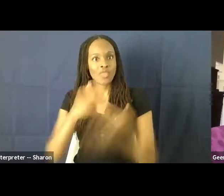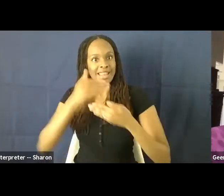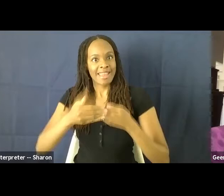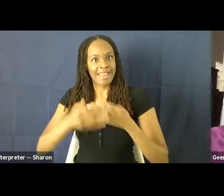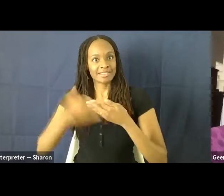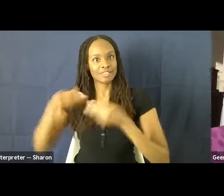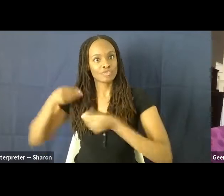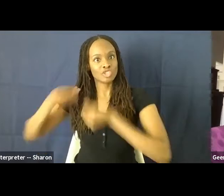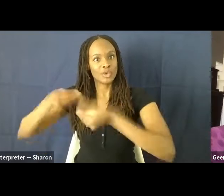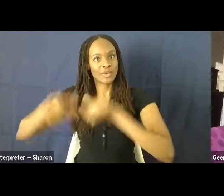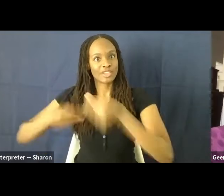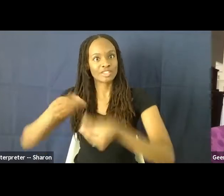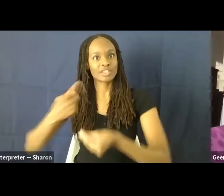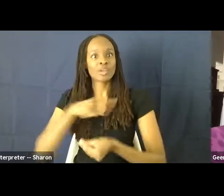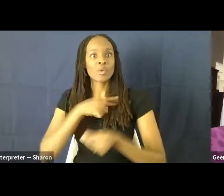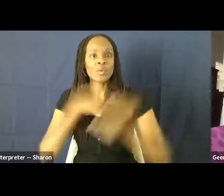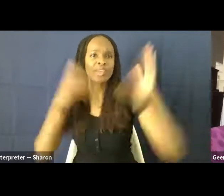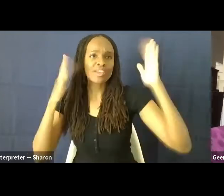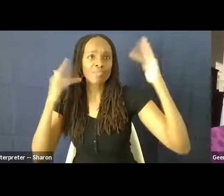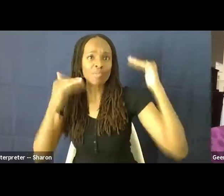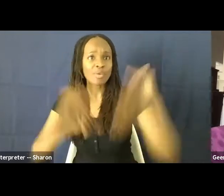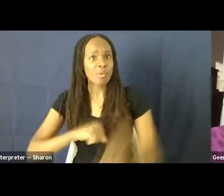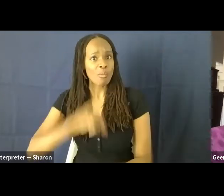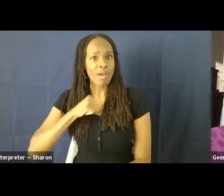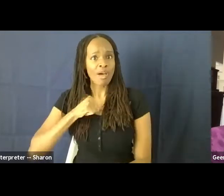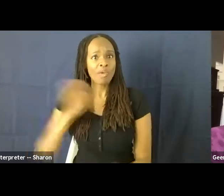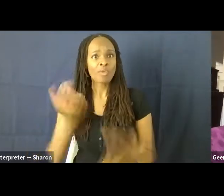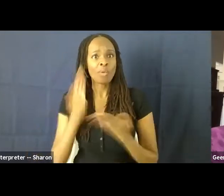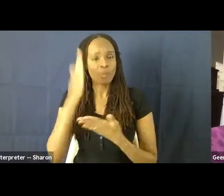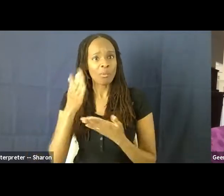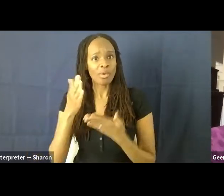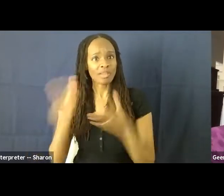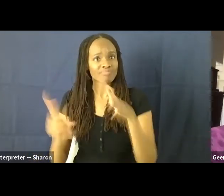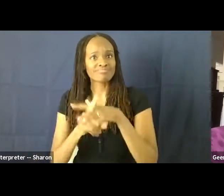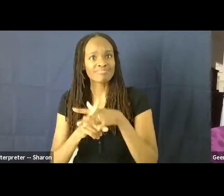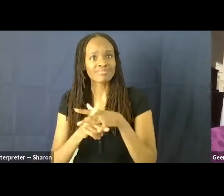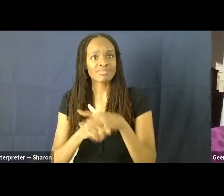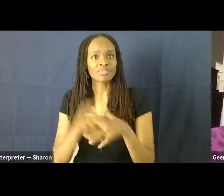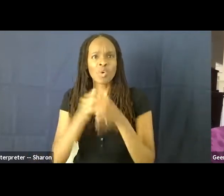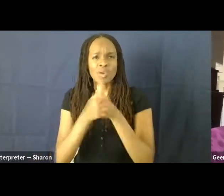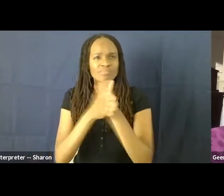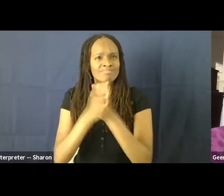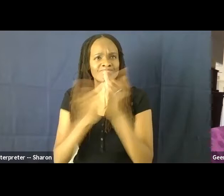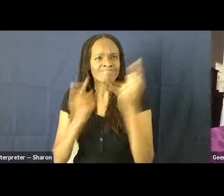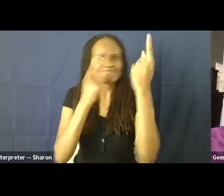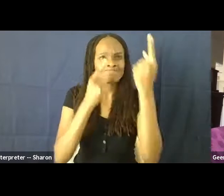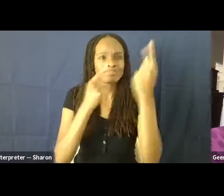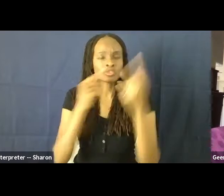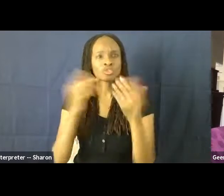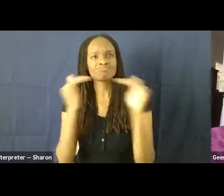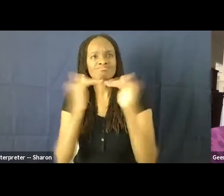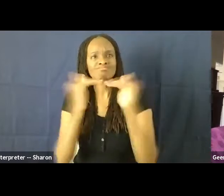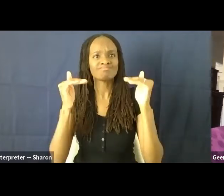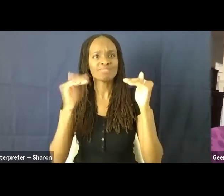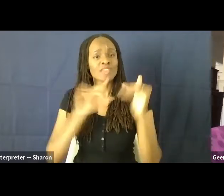we are hopeful and proud of what's to come. Your resiliency and dedication to justice and equality are something to be